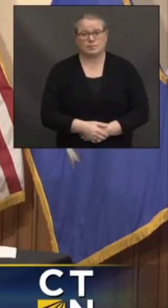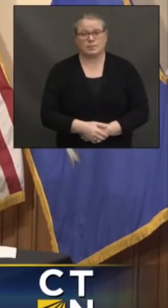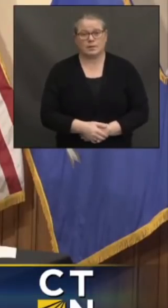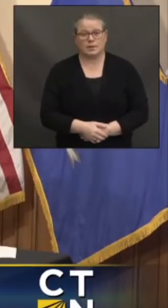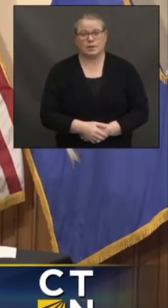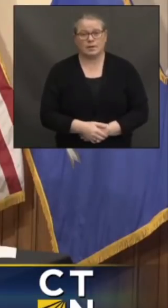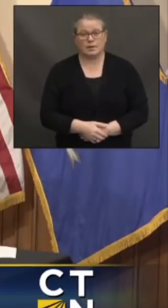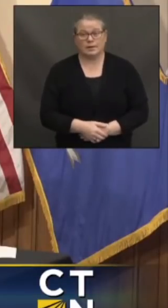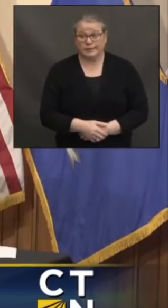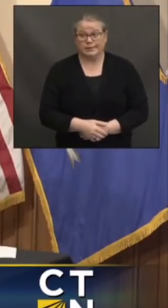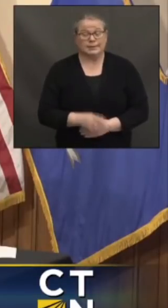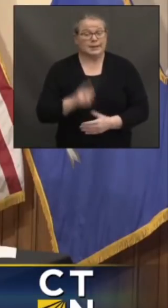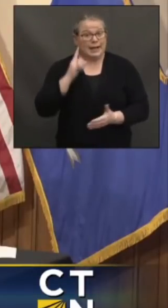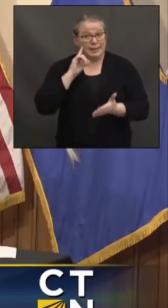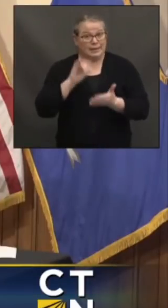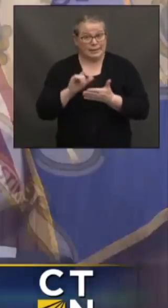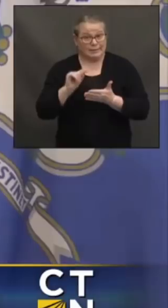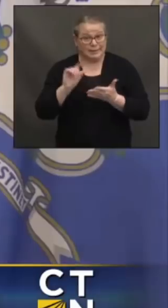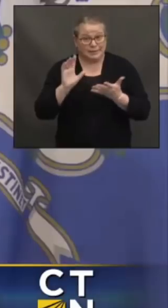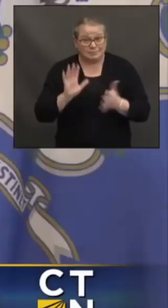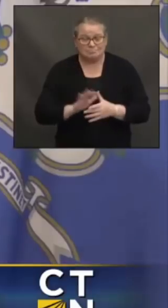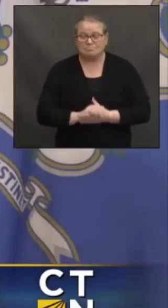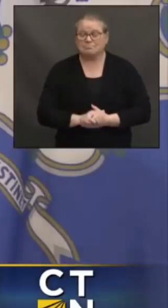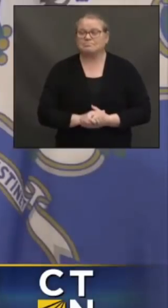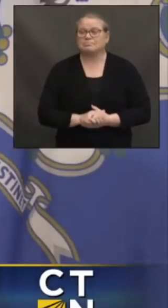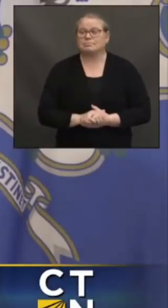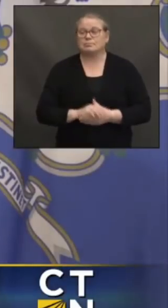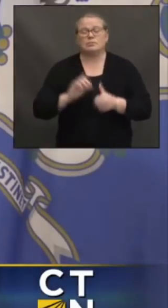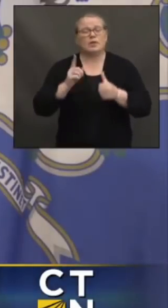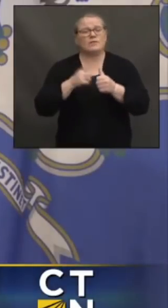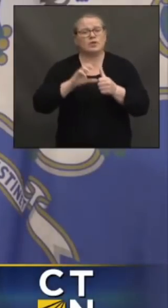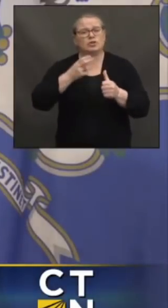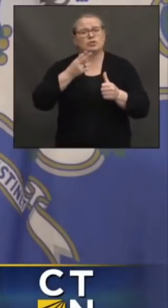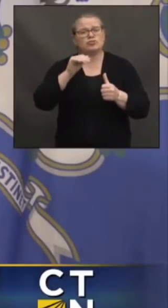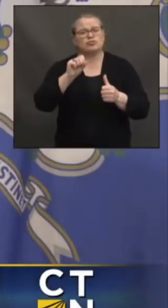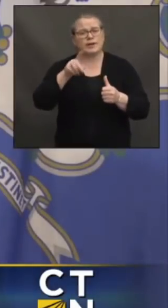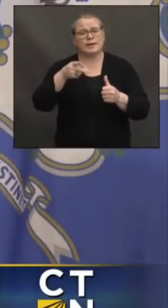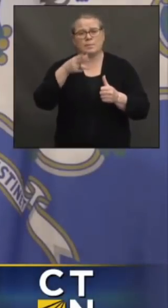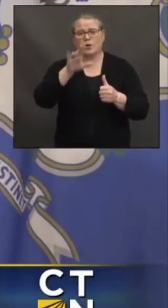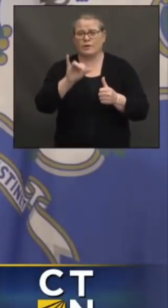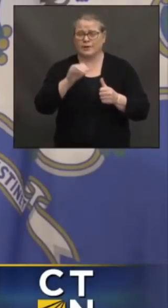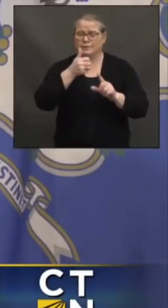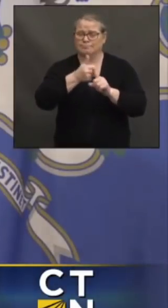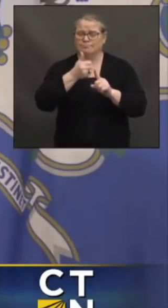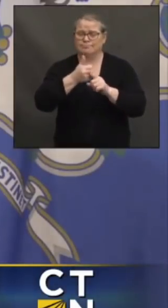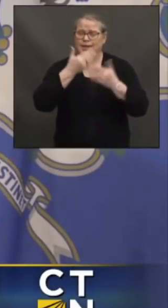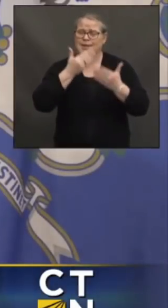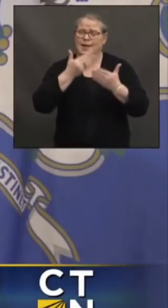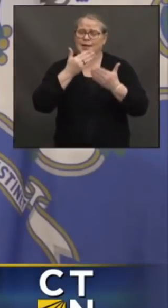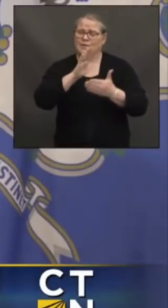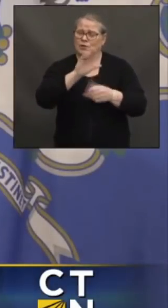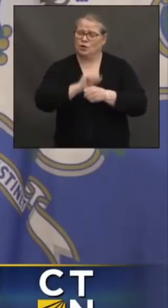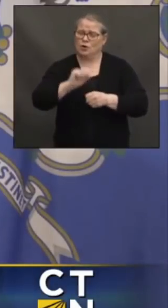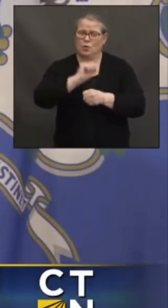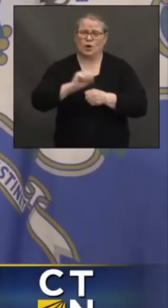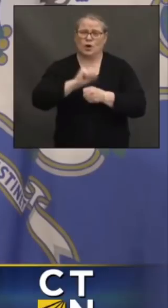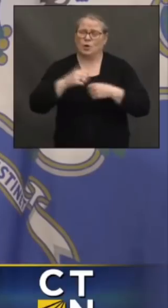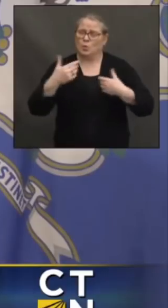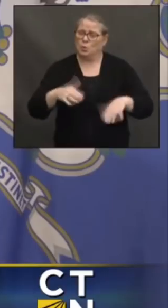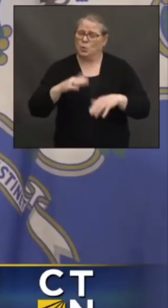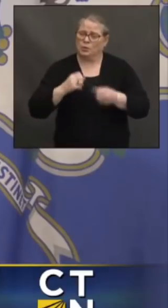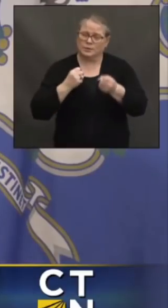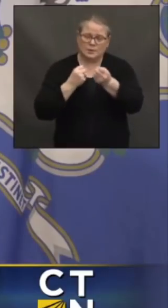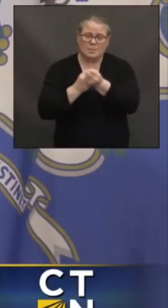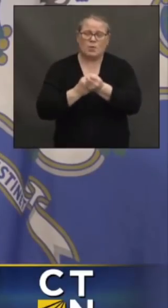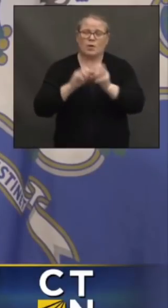I guess that's it. Hey, first of all, Chris Murphy, thank you for working double overtime on behalf of the families and kids here